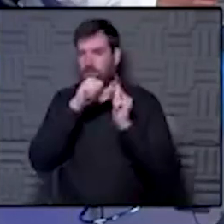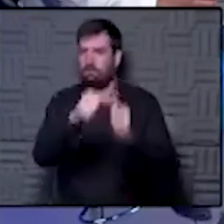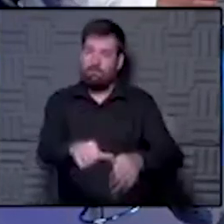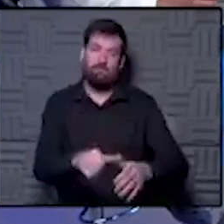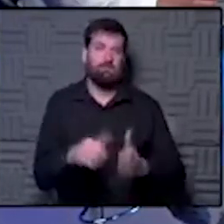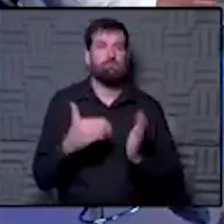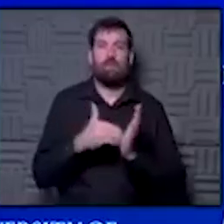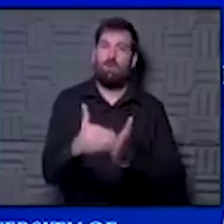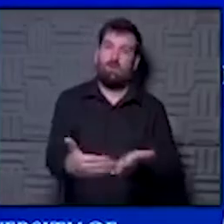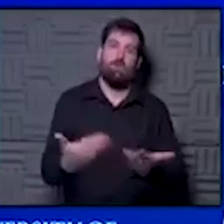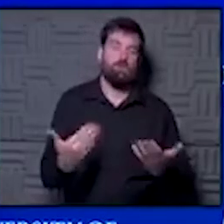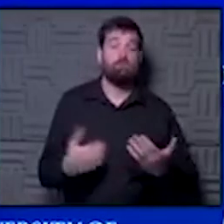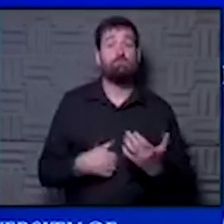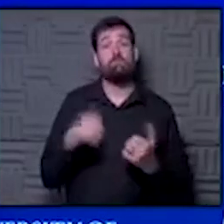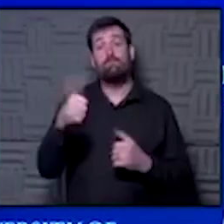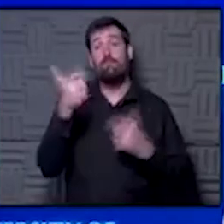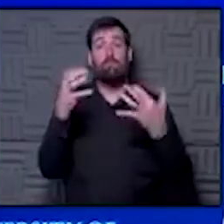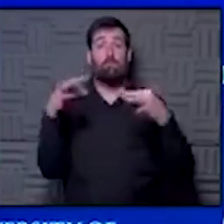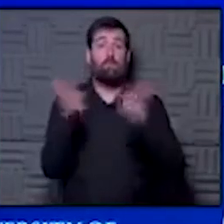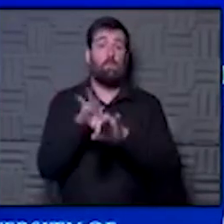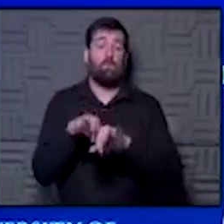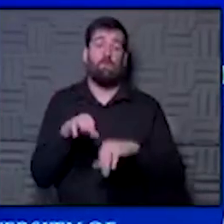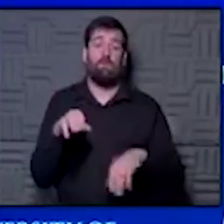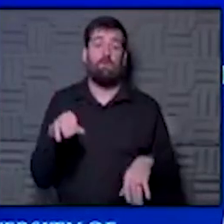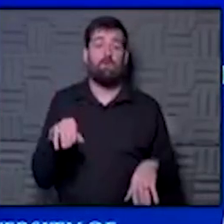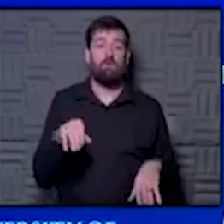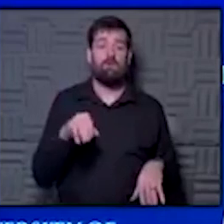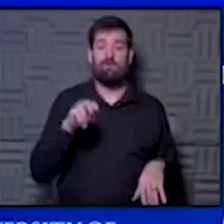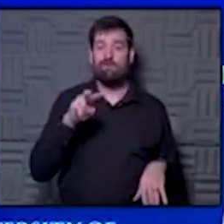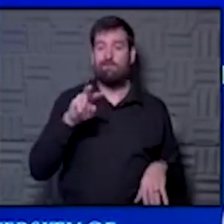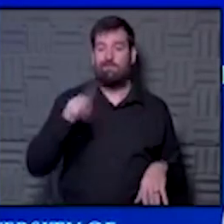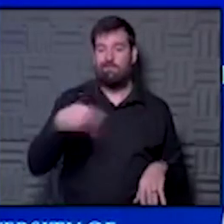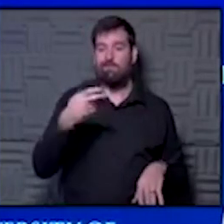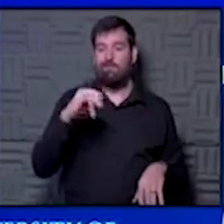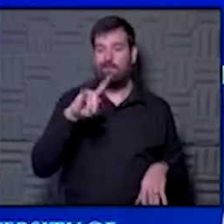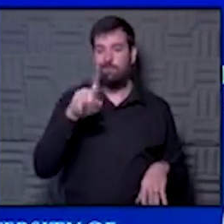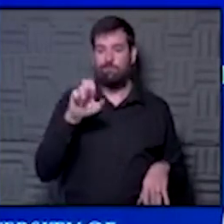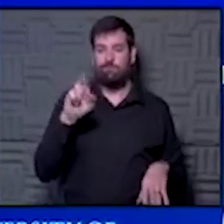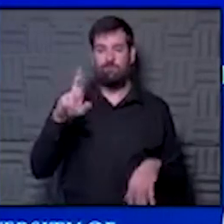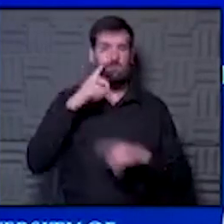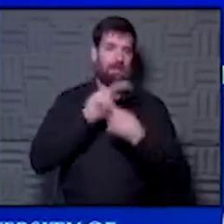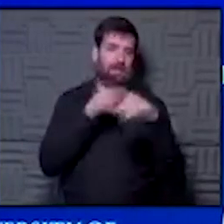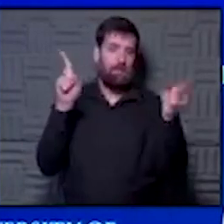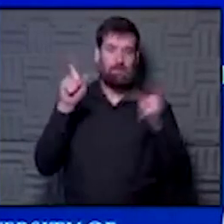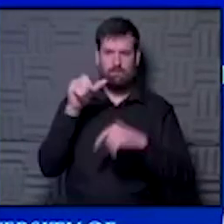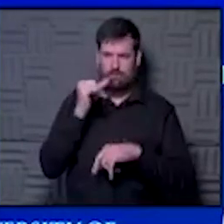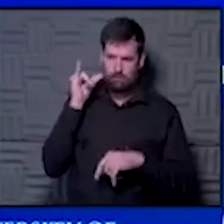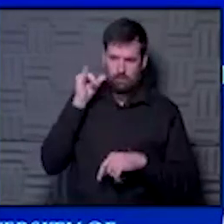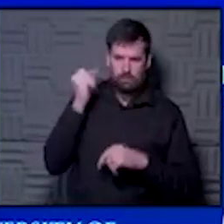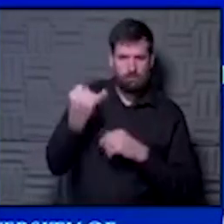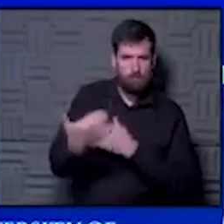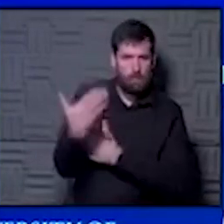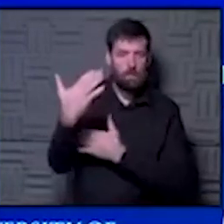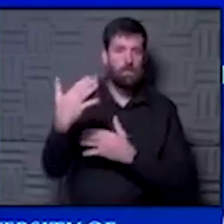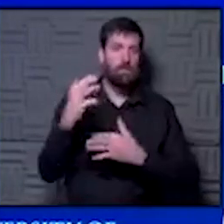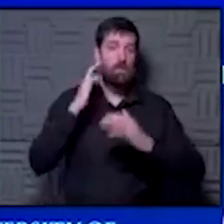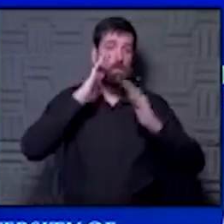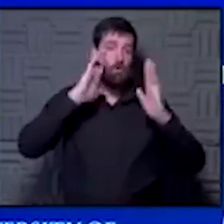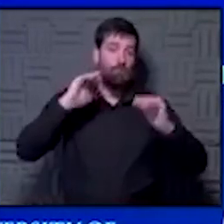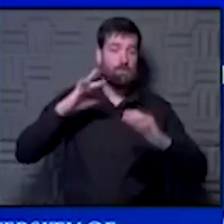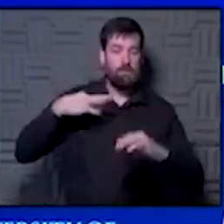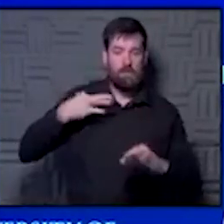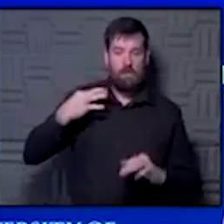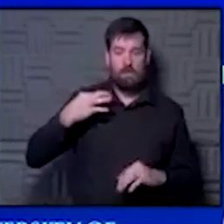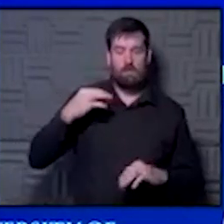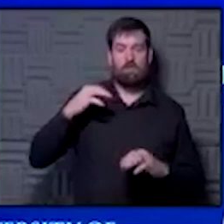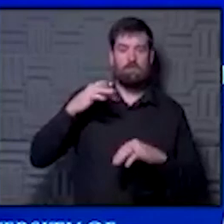regular basis. And I think the other big news is that Pfizer announced, I think, late yesterday, early this morning, that they hope to apply for